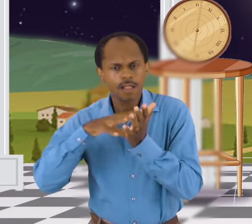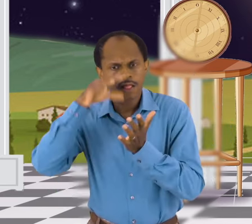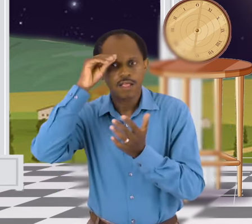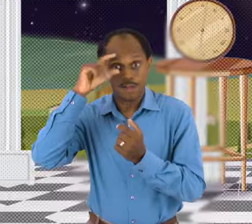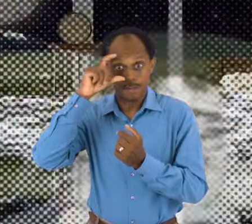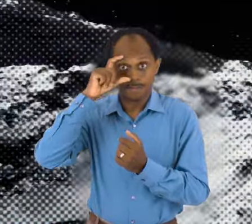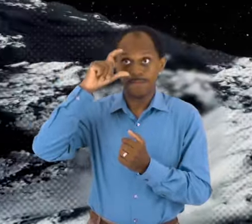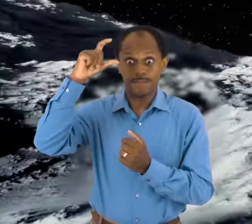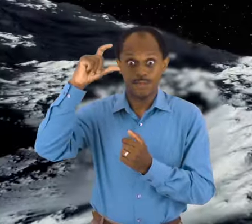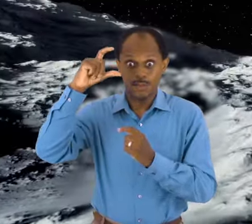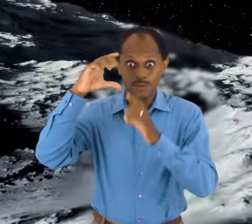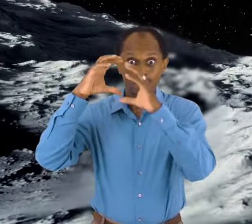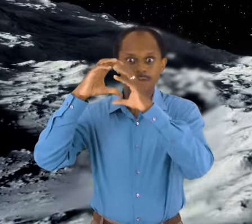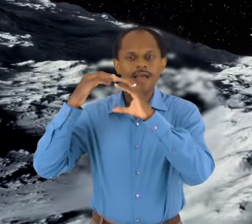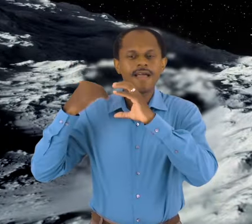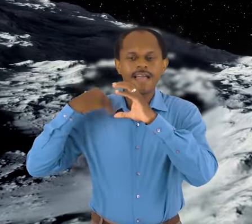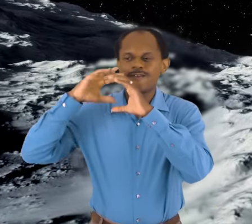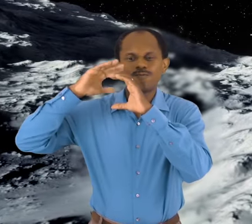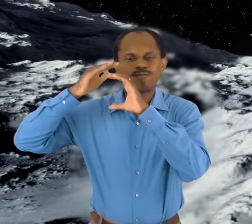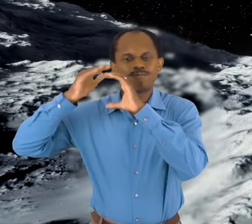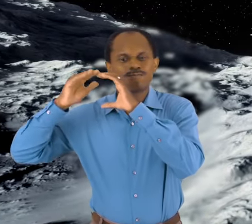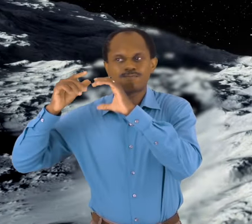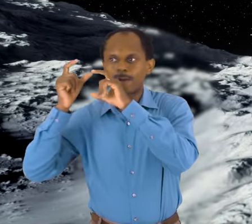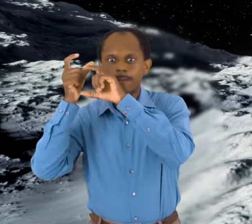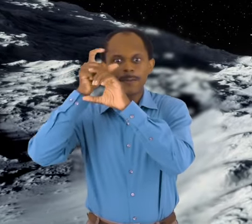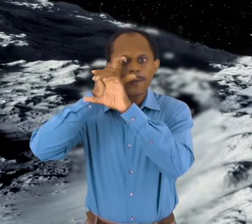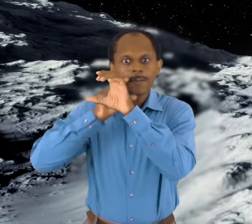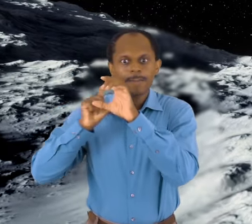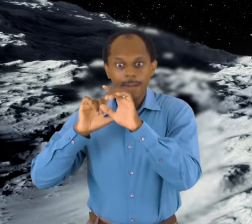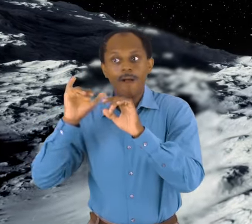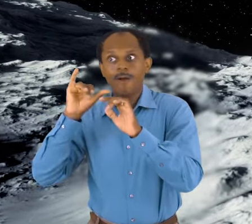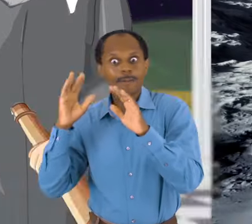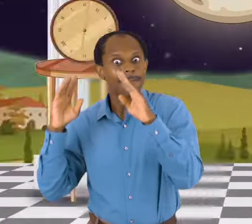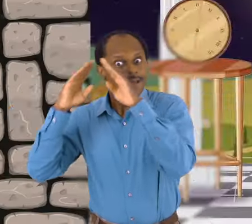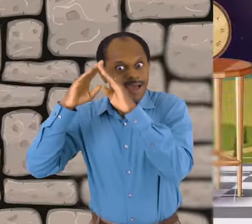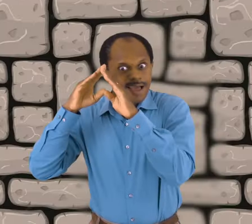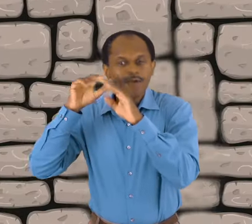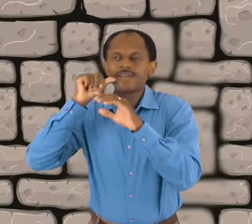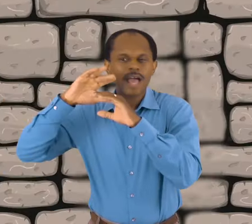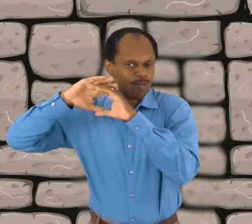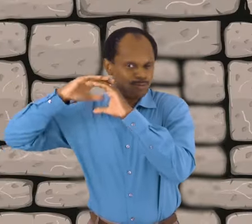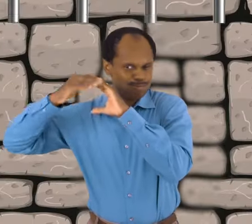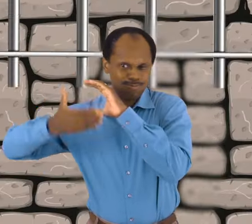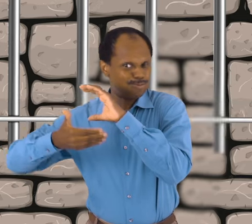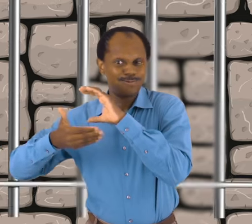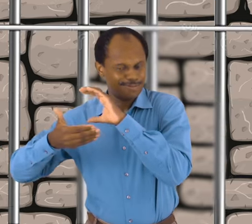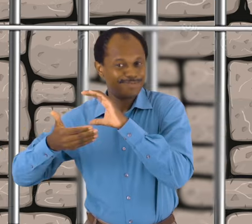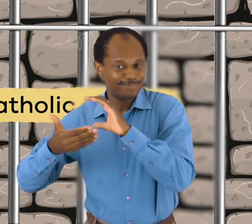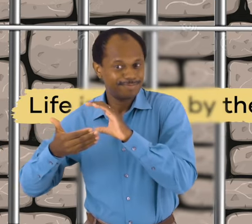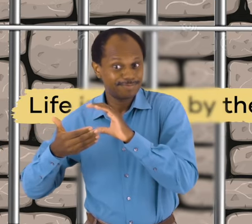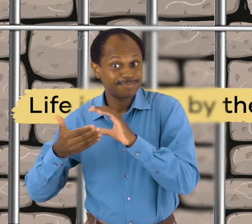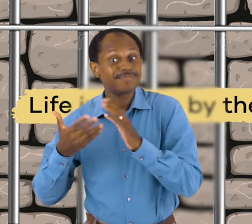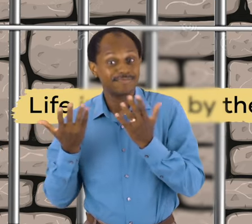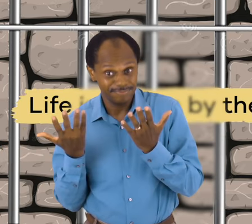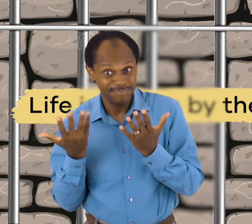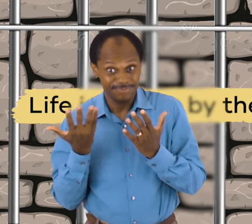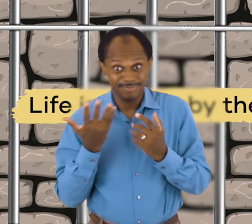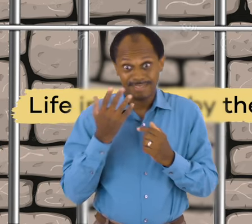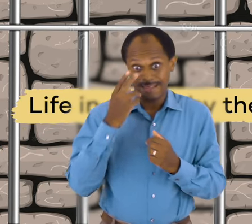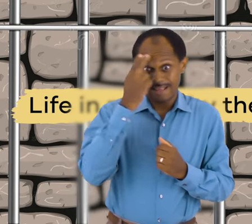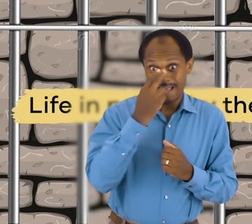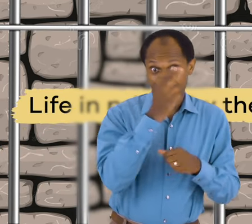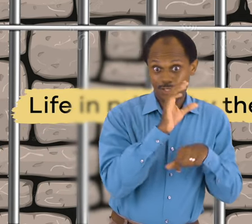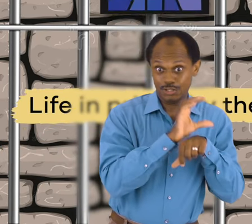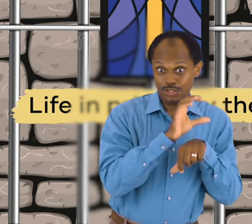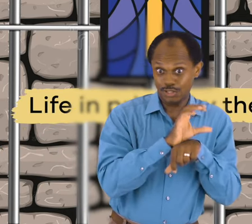that the moon had craters and mountains instead of just being flat. He was also sentenced to life in